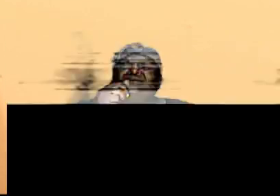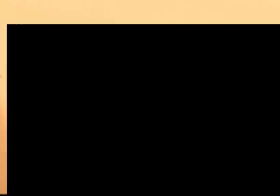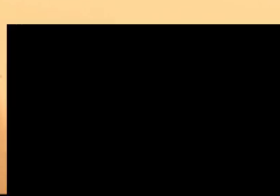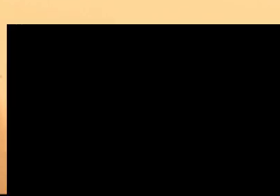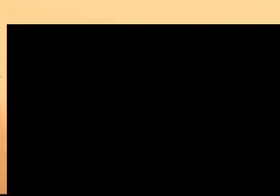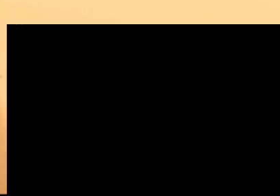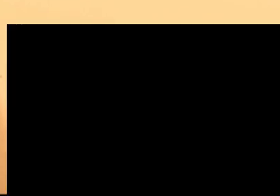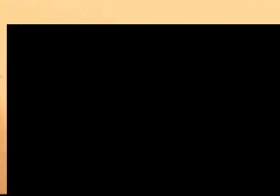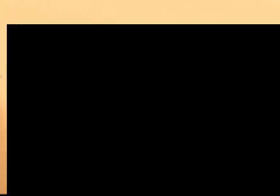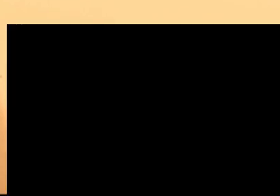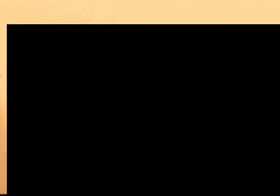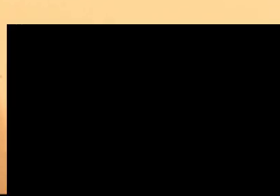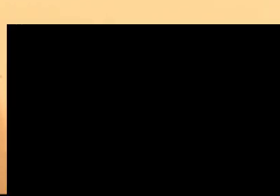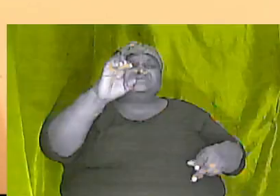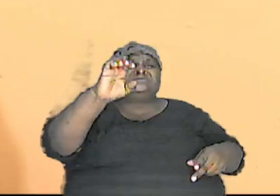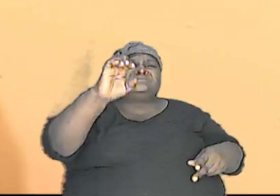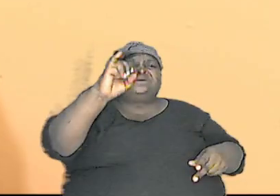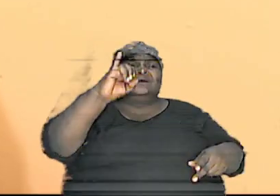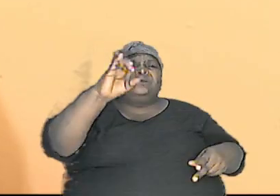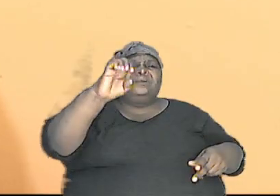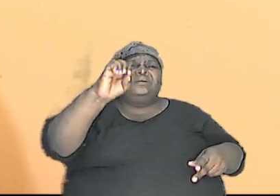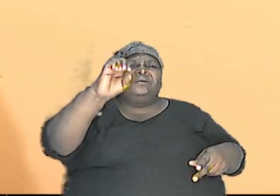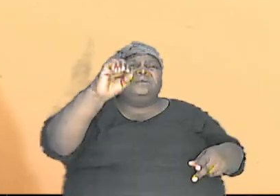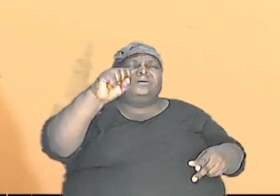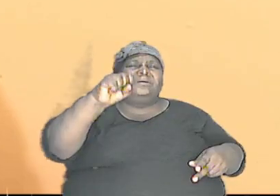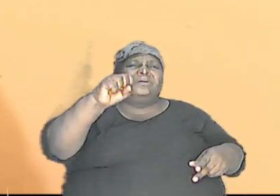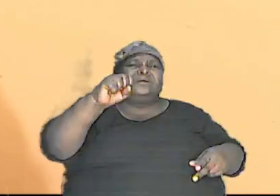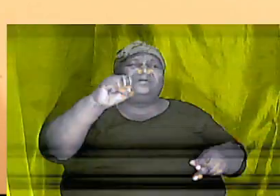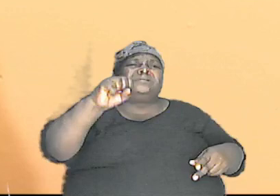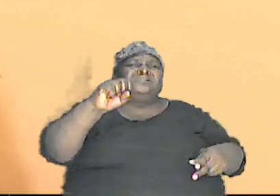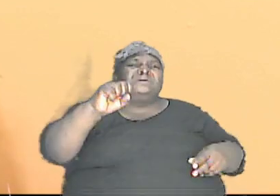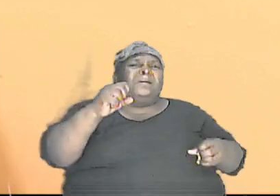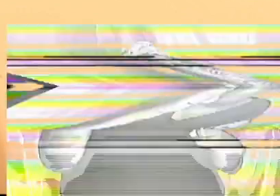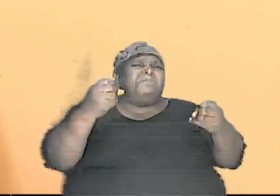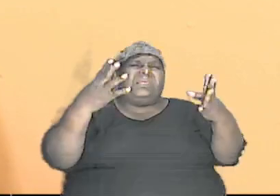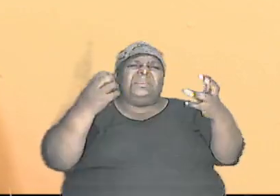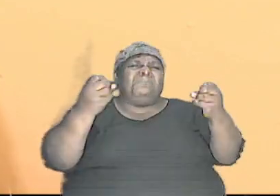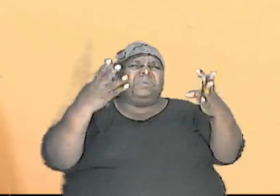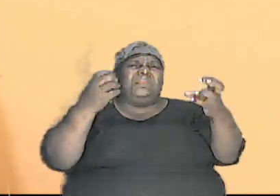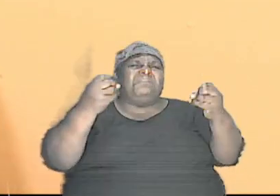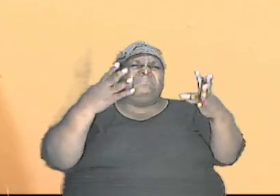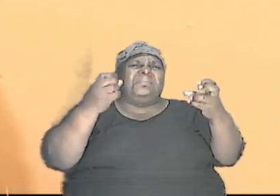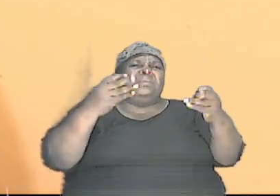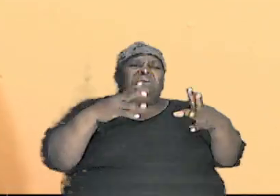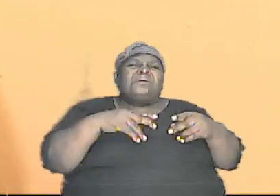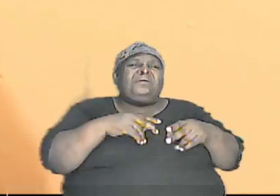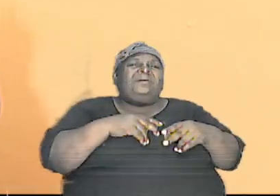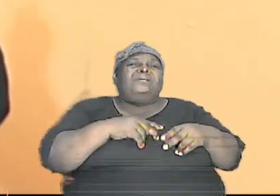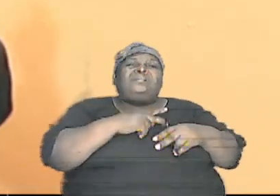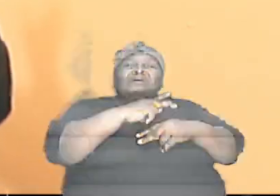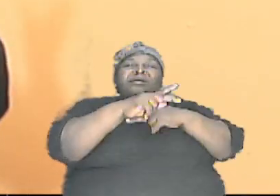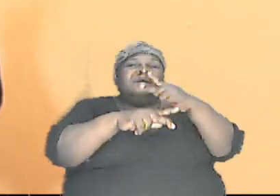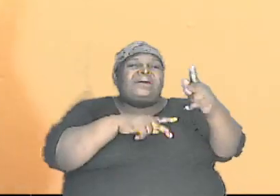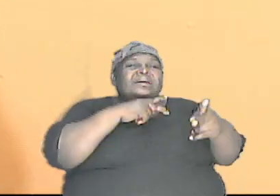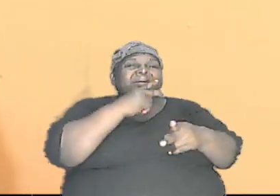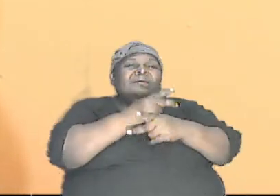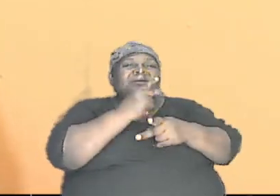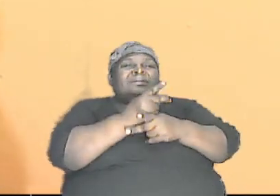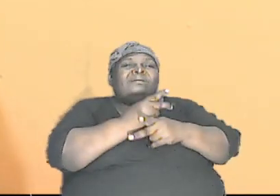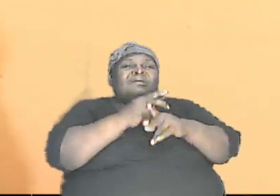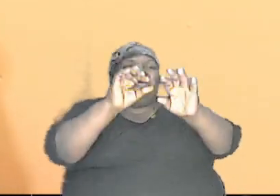group of animal you might you will only have one kind the kind represents the